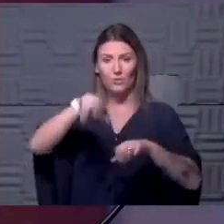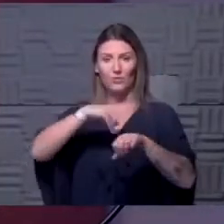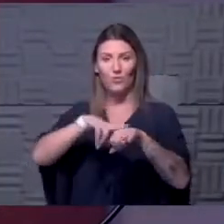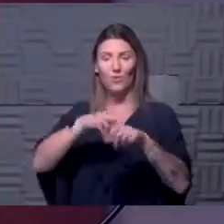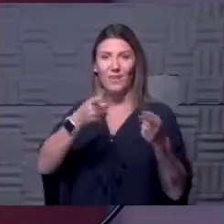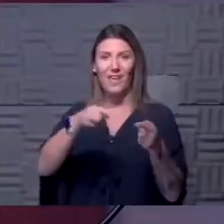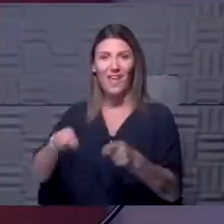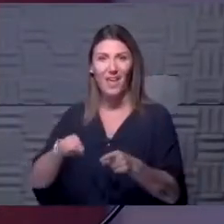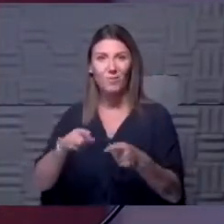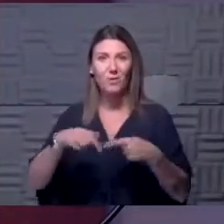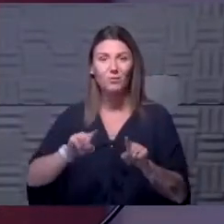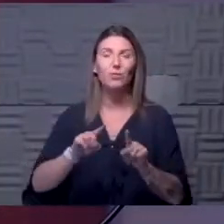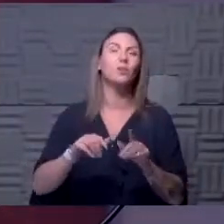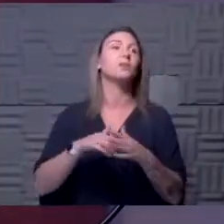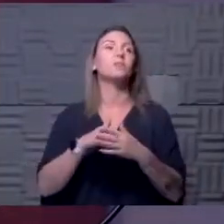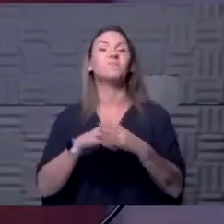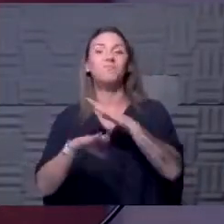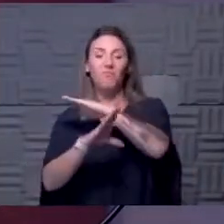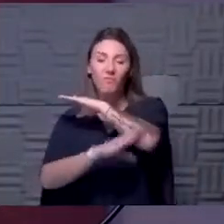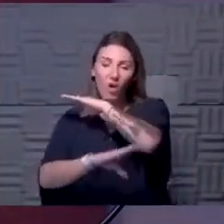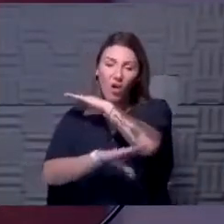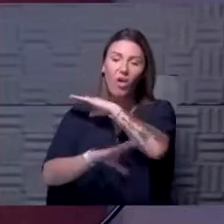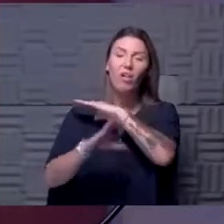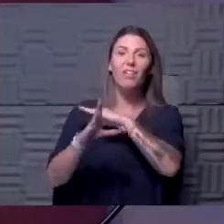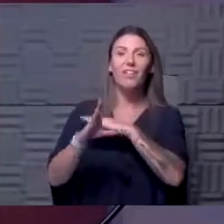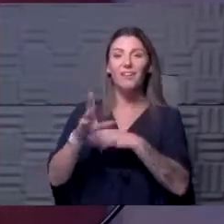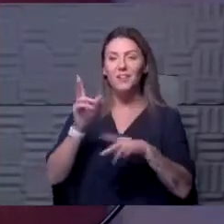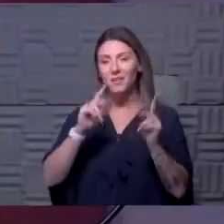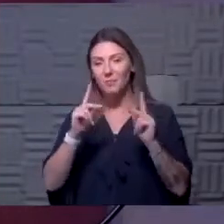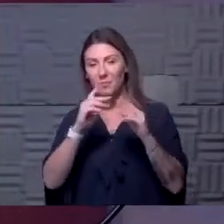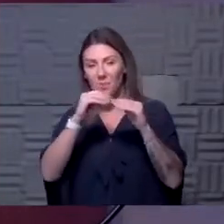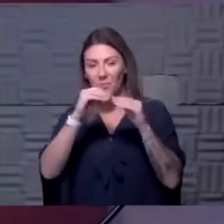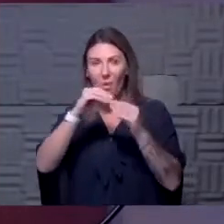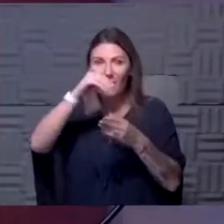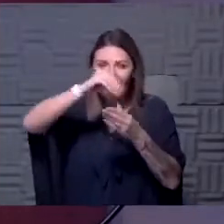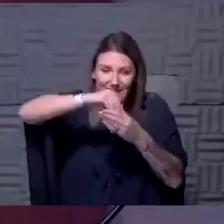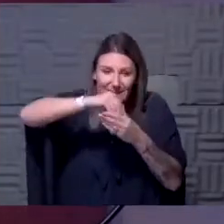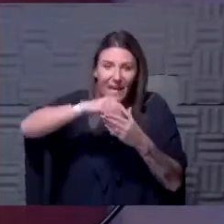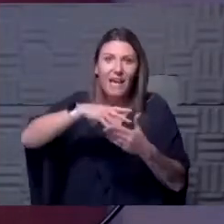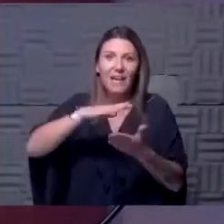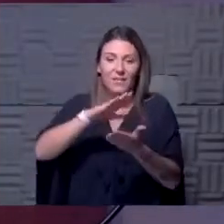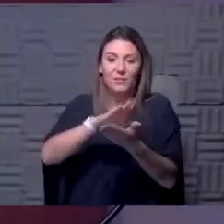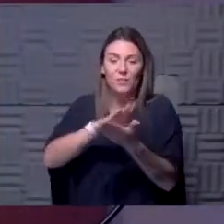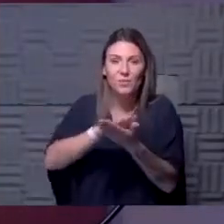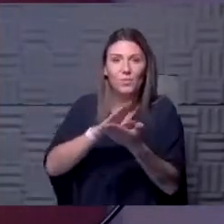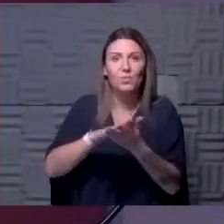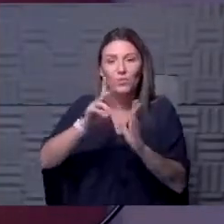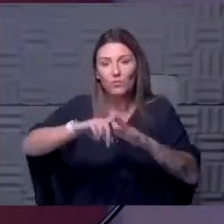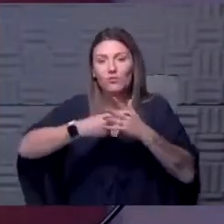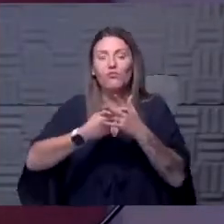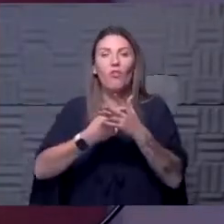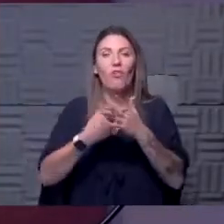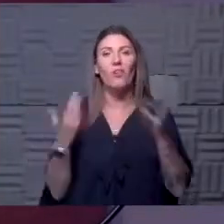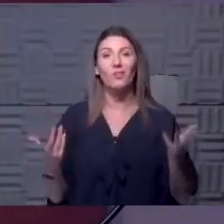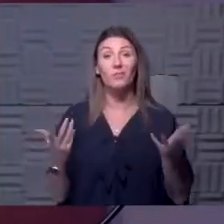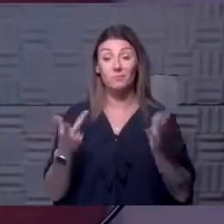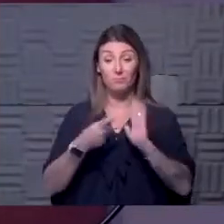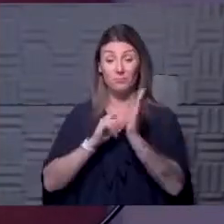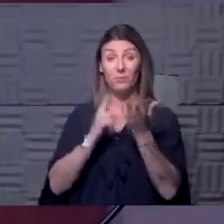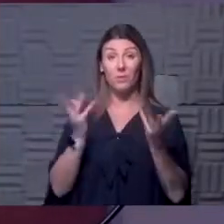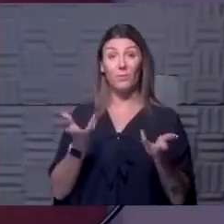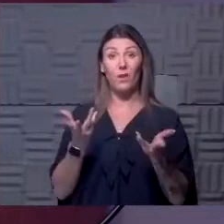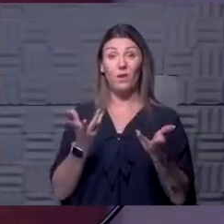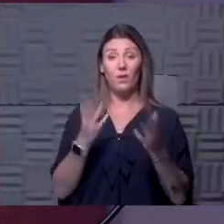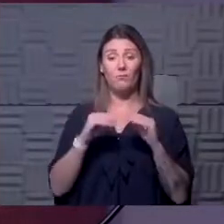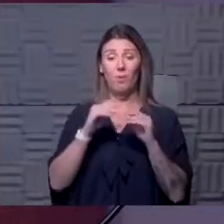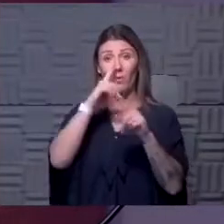come with fall, you know, people spending more time indoors, schools being in session. And it means that we're going to